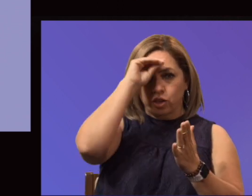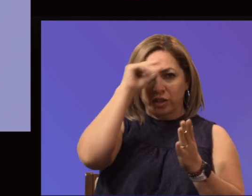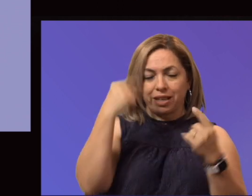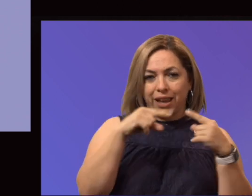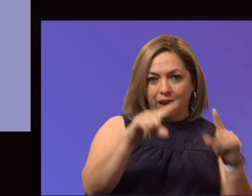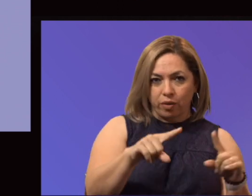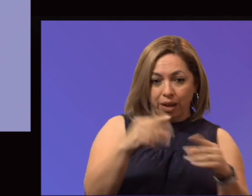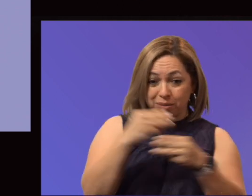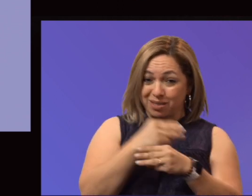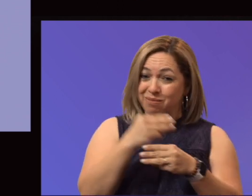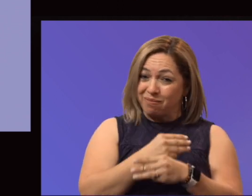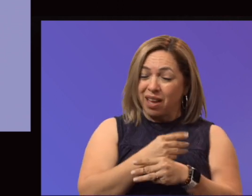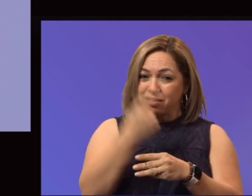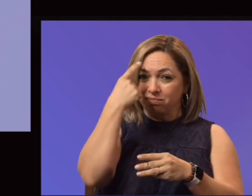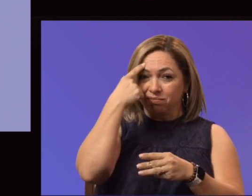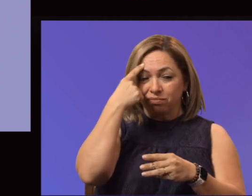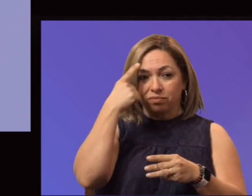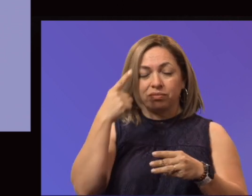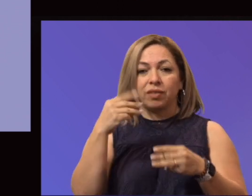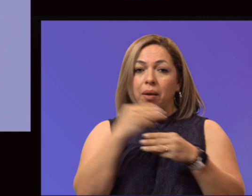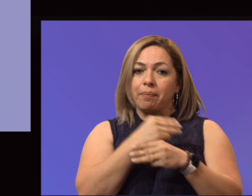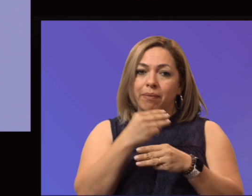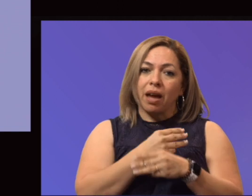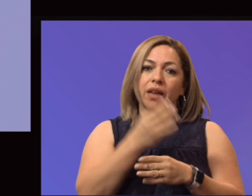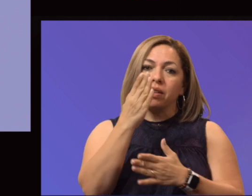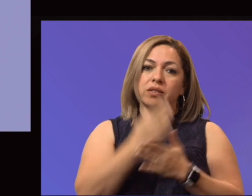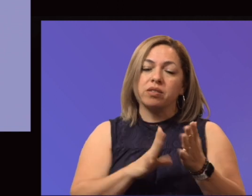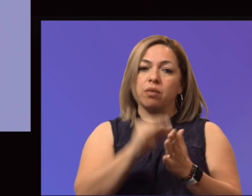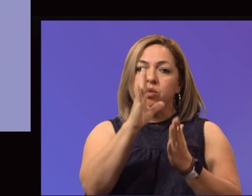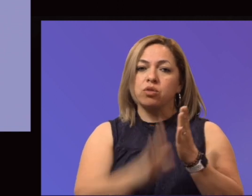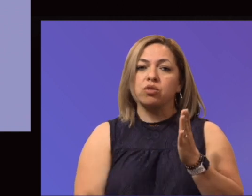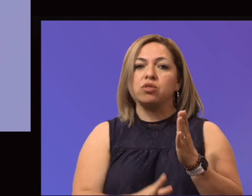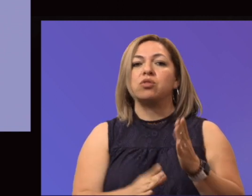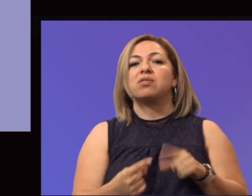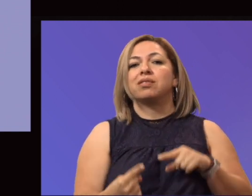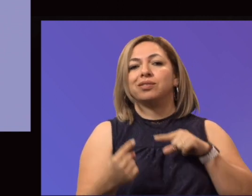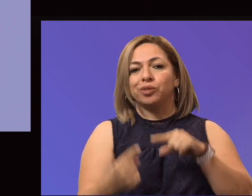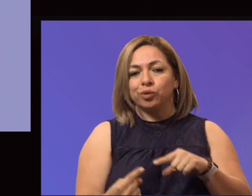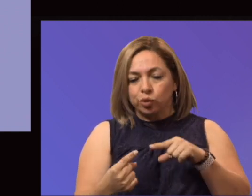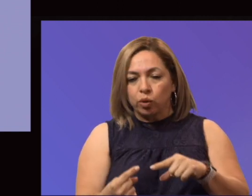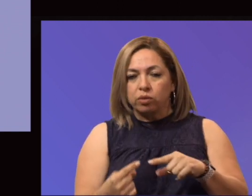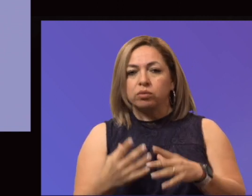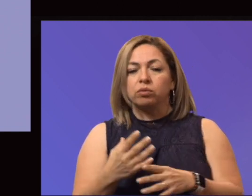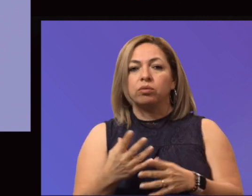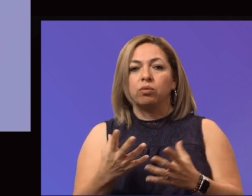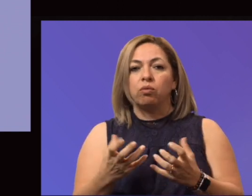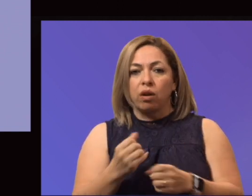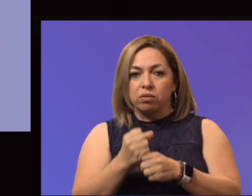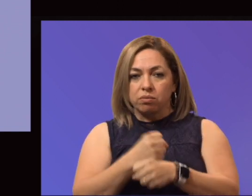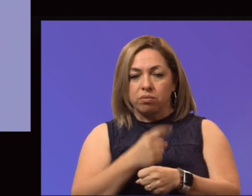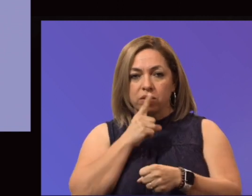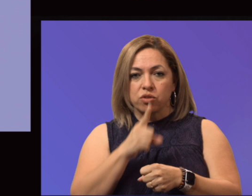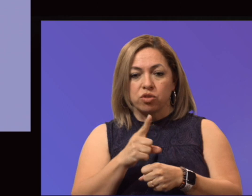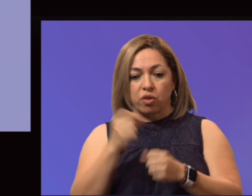know that mathematics seems to be a course that we have some students stumble upon. We want to make sure that every student completes